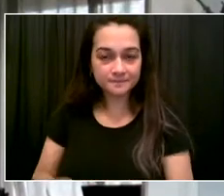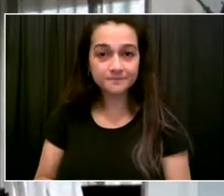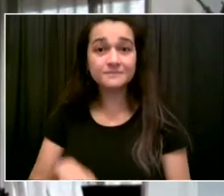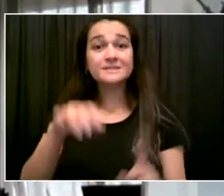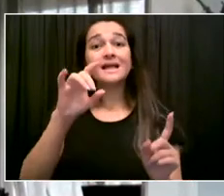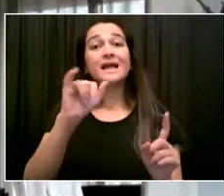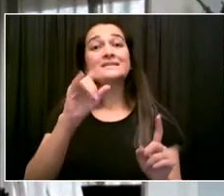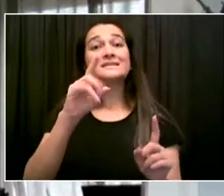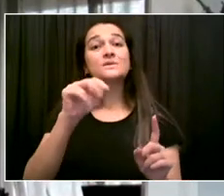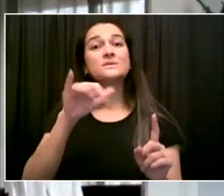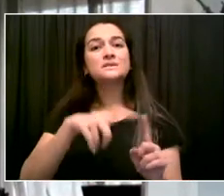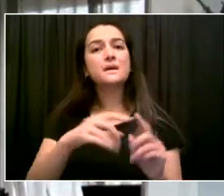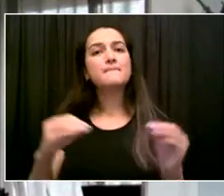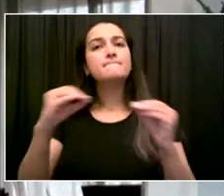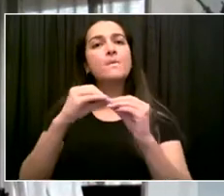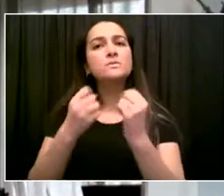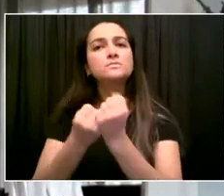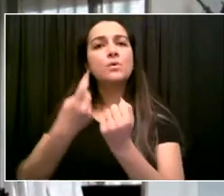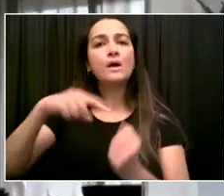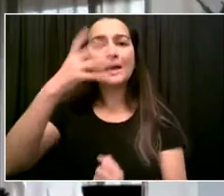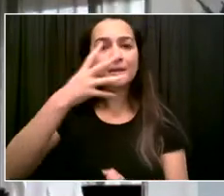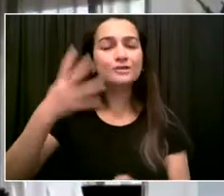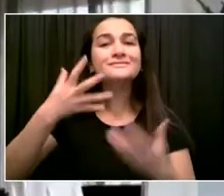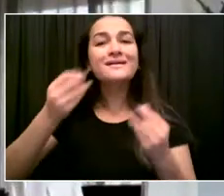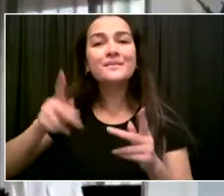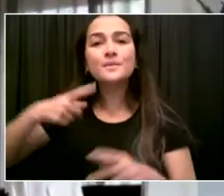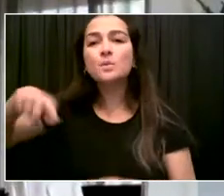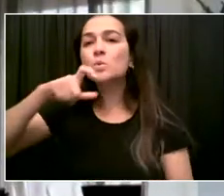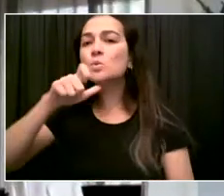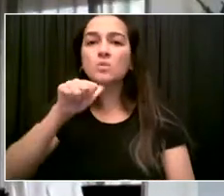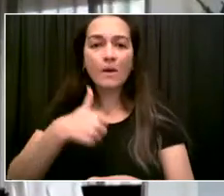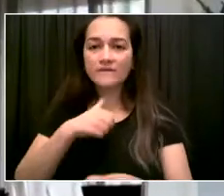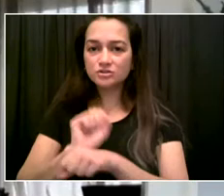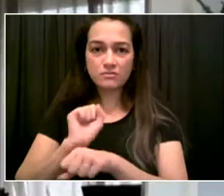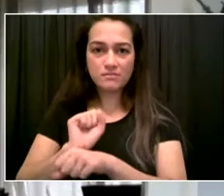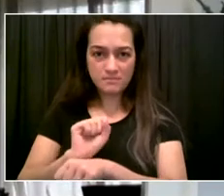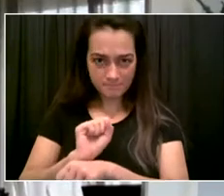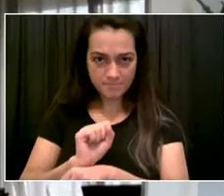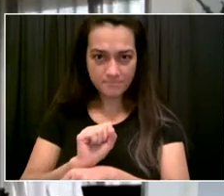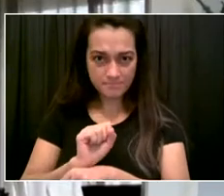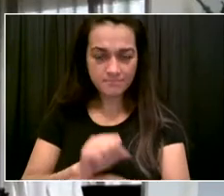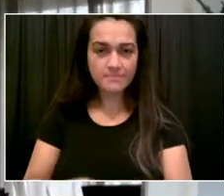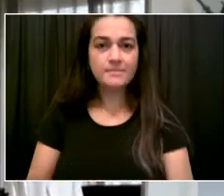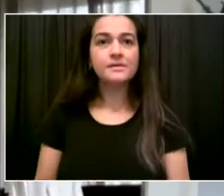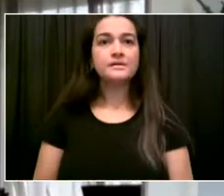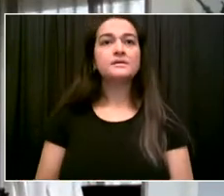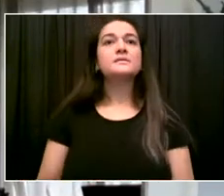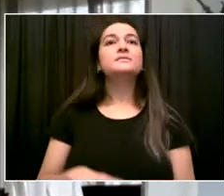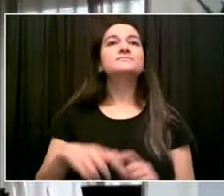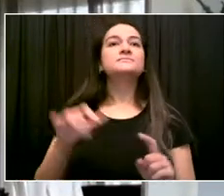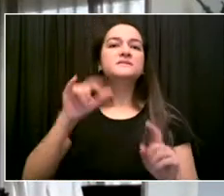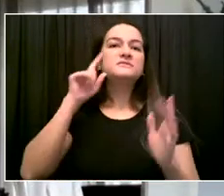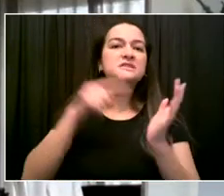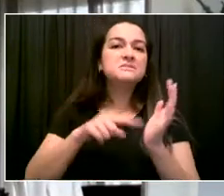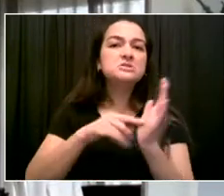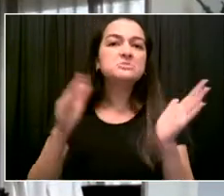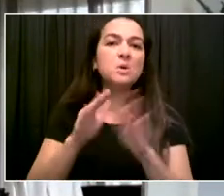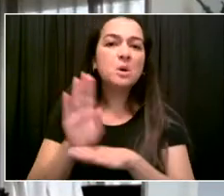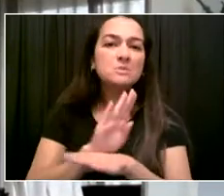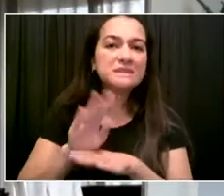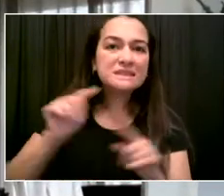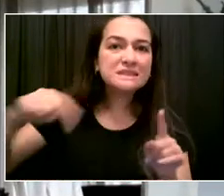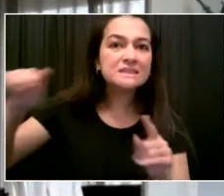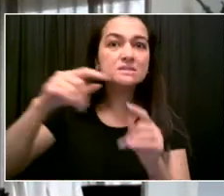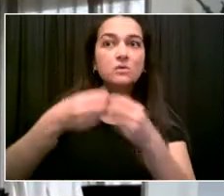and will help many, many families who have been backed up on rent, who can be providing